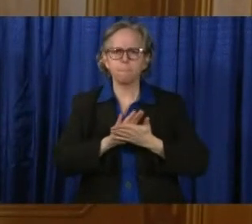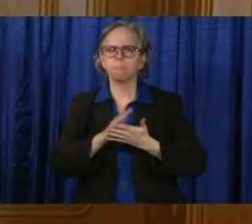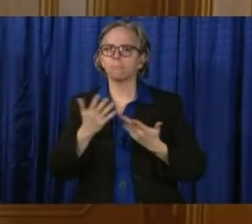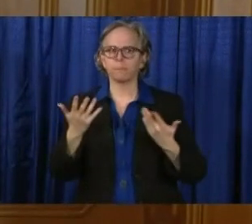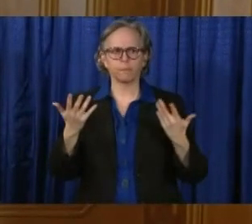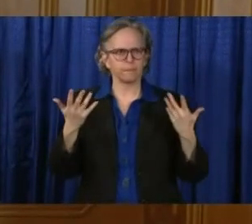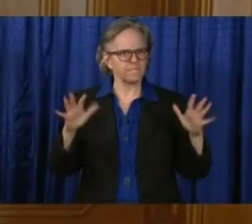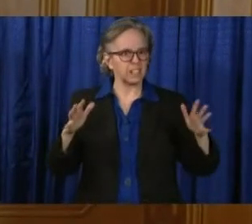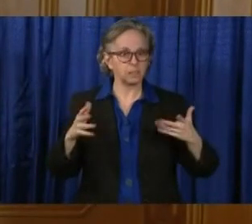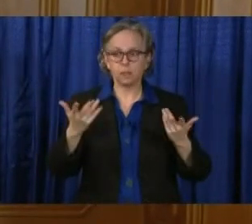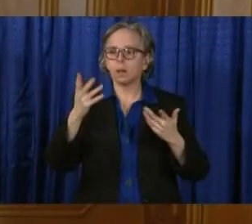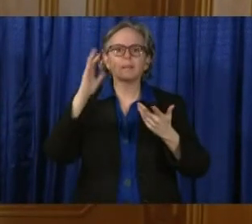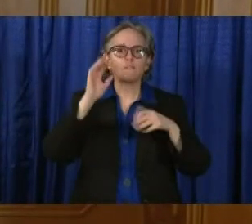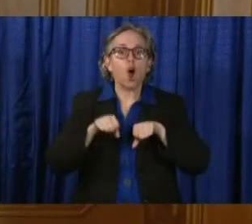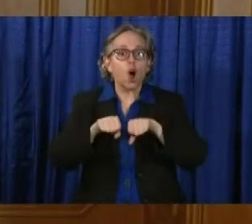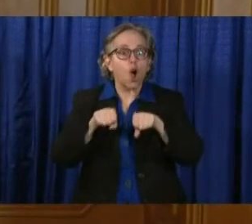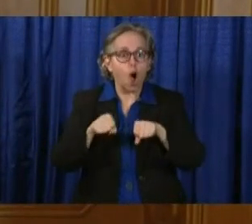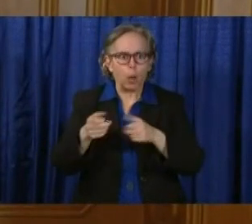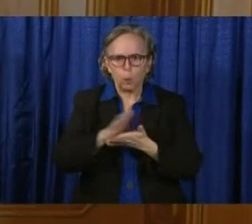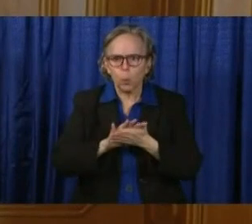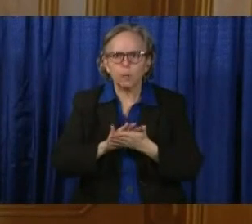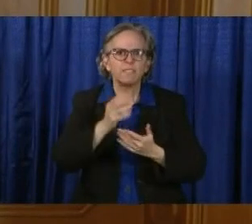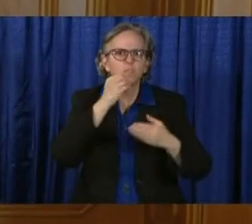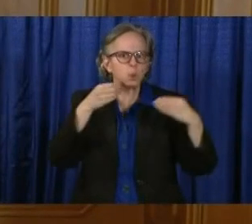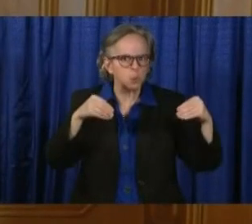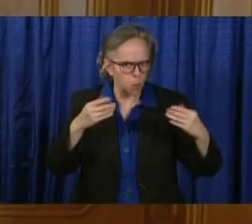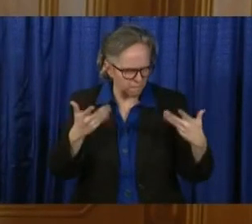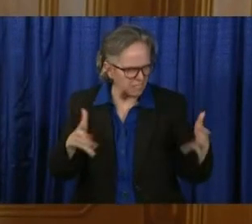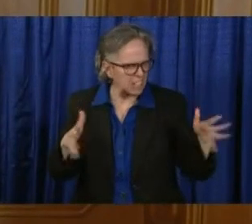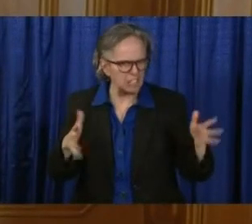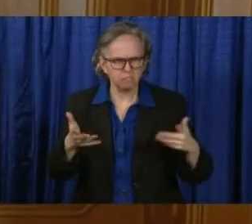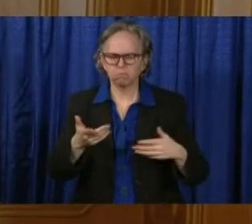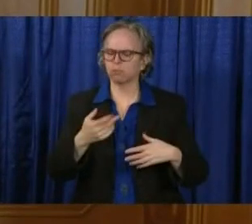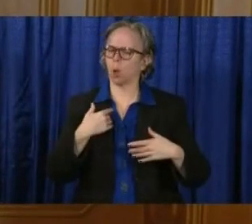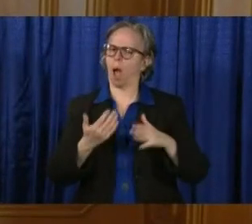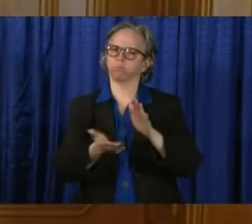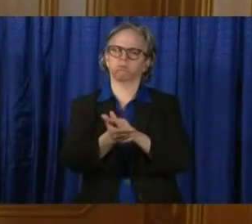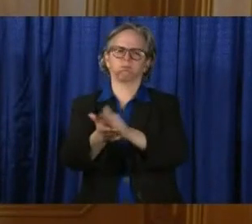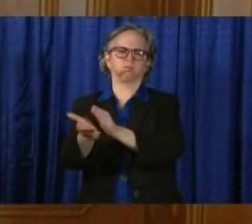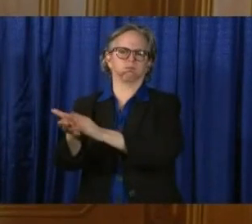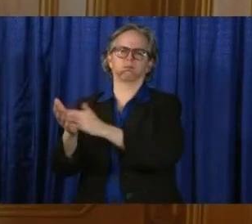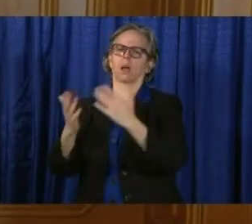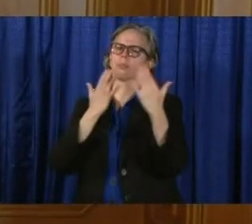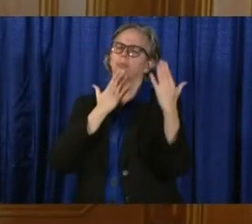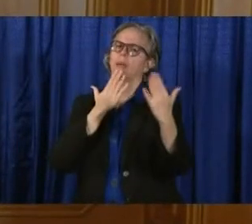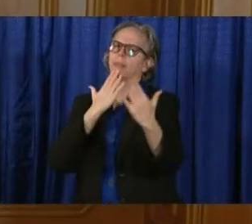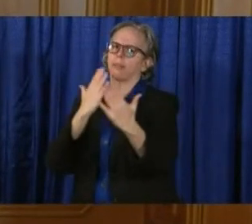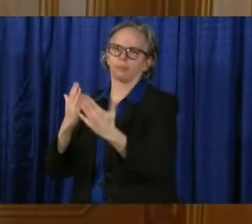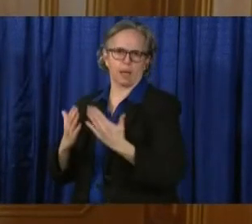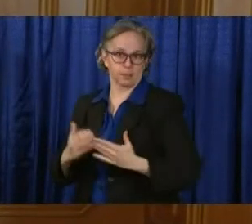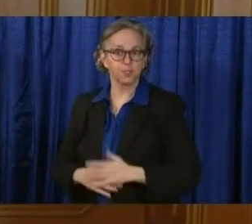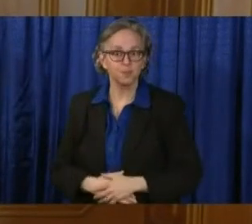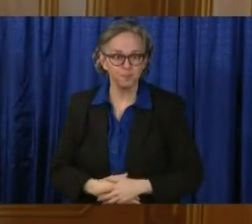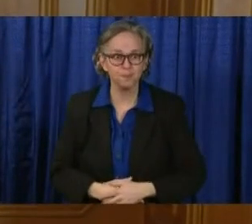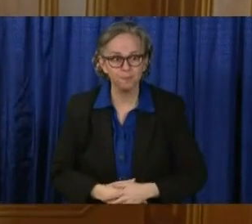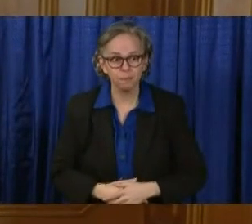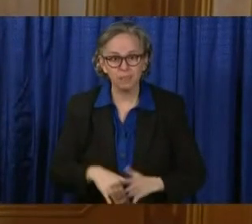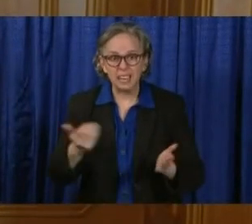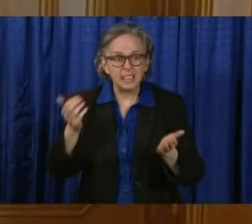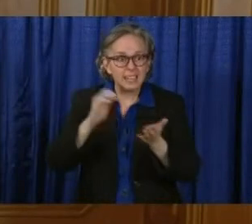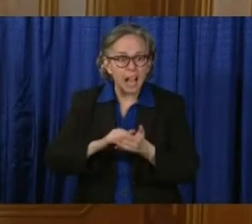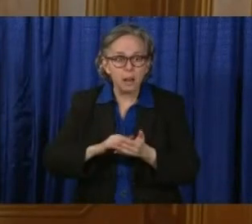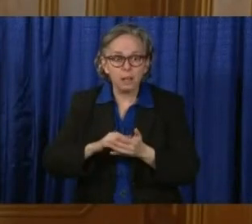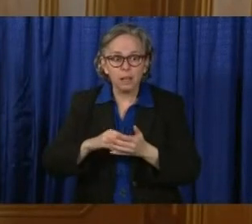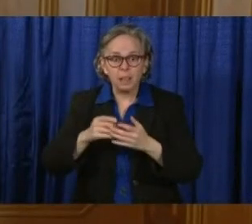that everyone uses. And so I congratulate them for that. And again, to all our essential workers out there in